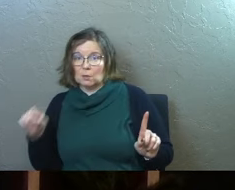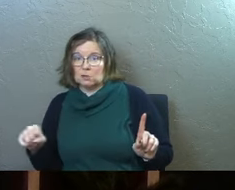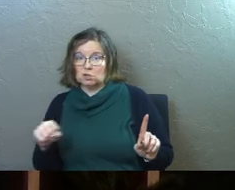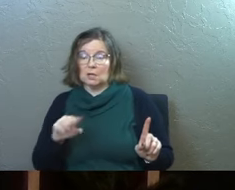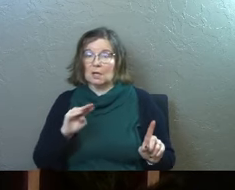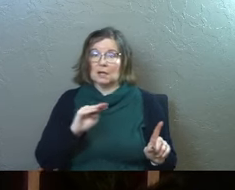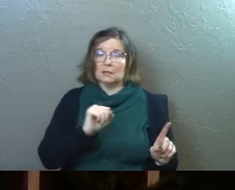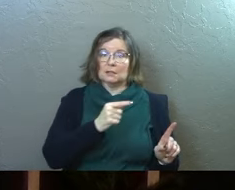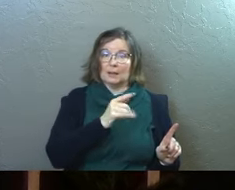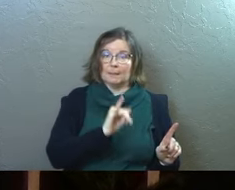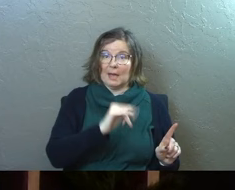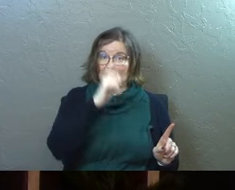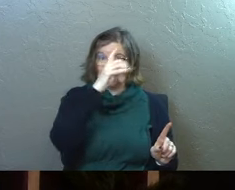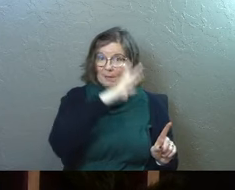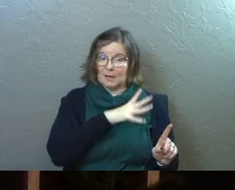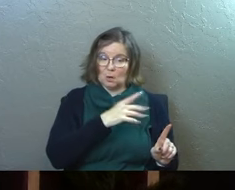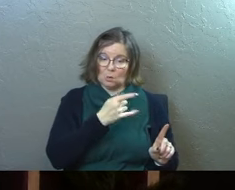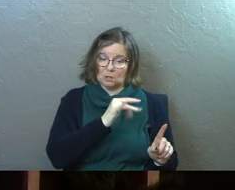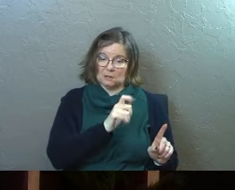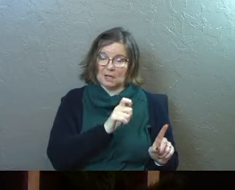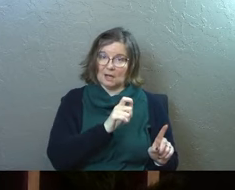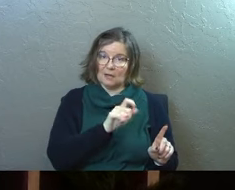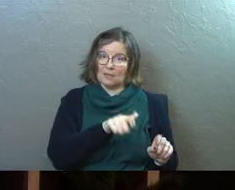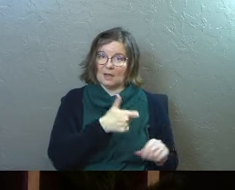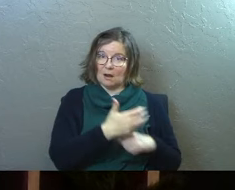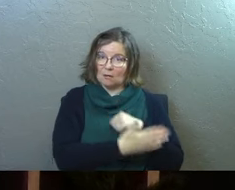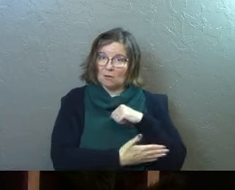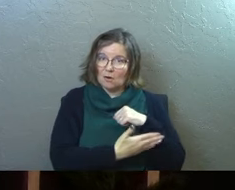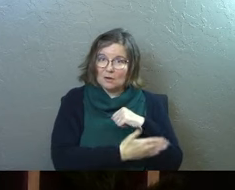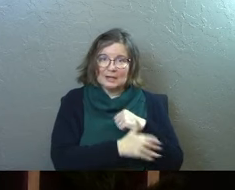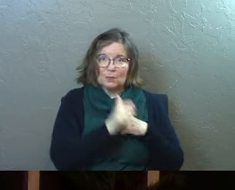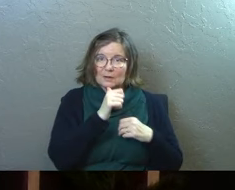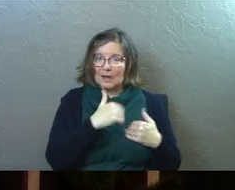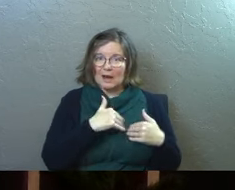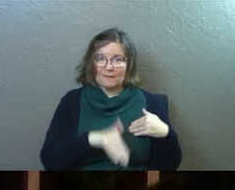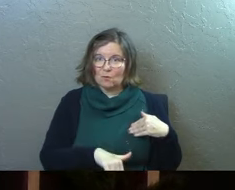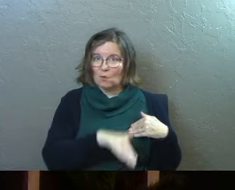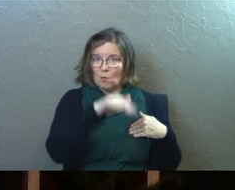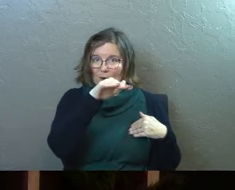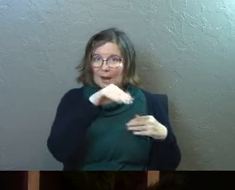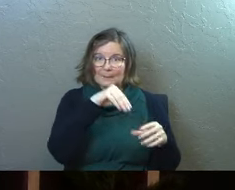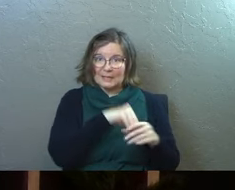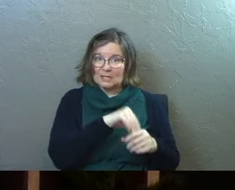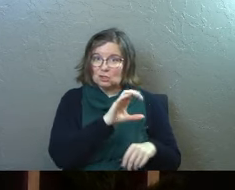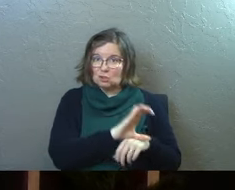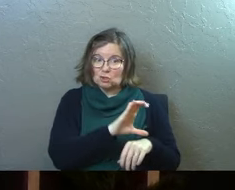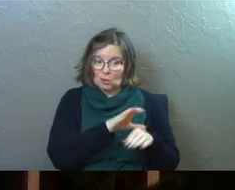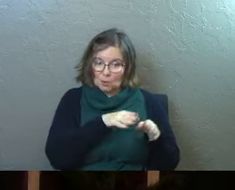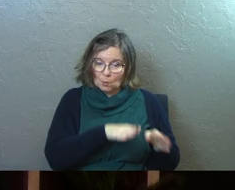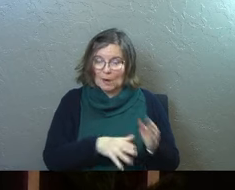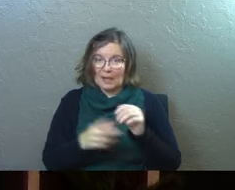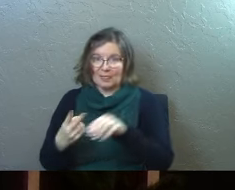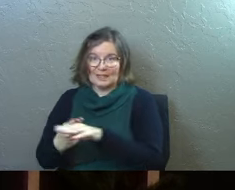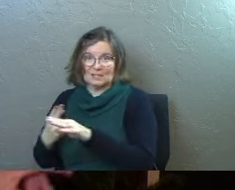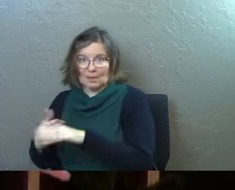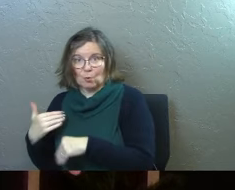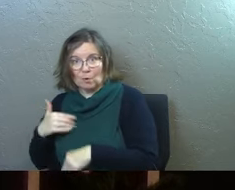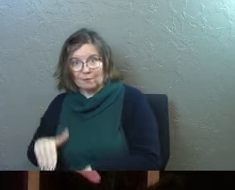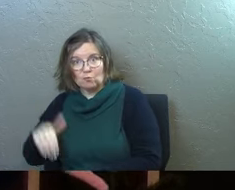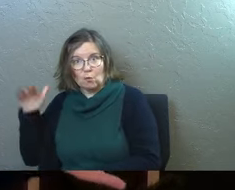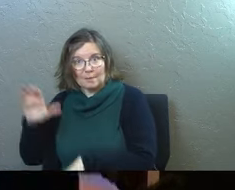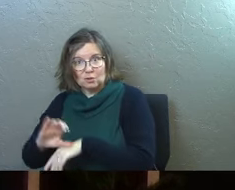the, the Magi were, were Gentiles. They were foreigners. They, they would not have grown up in church the way that the shepherds